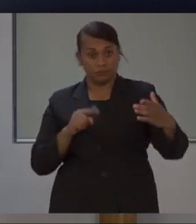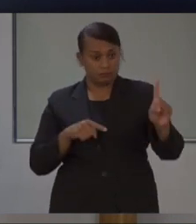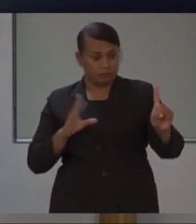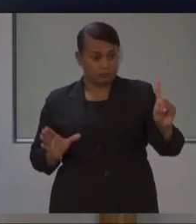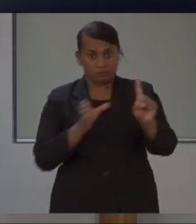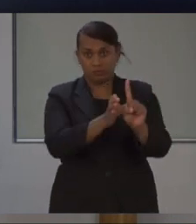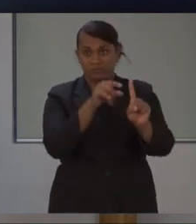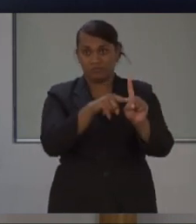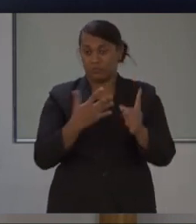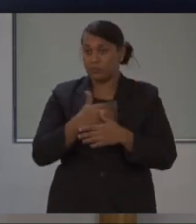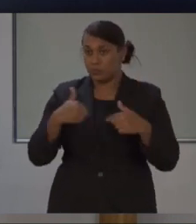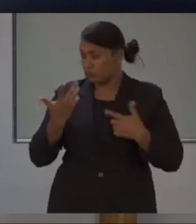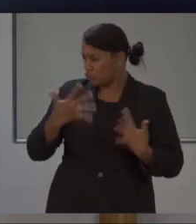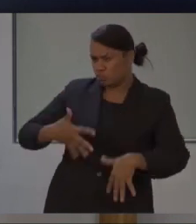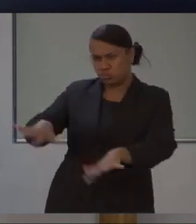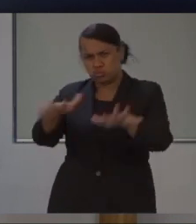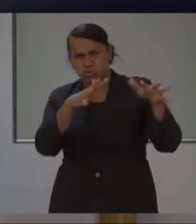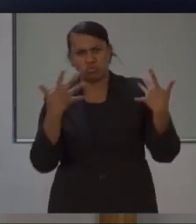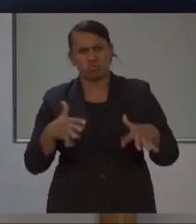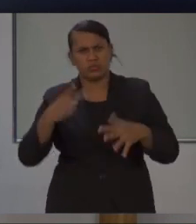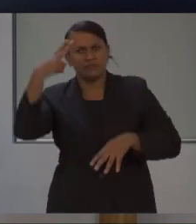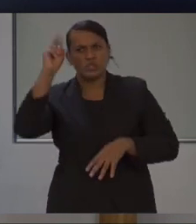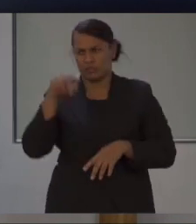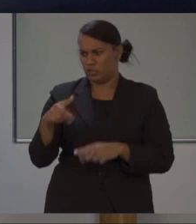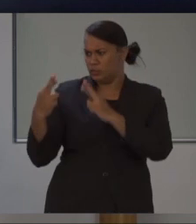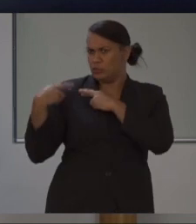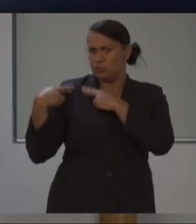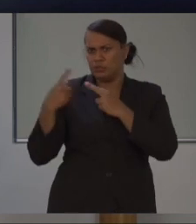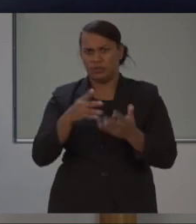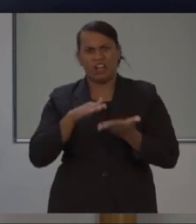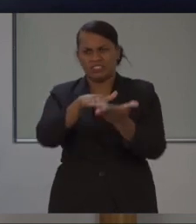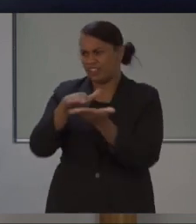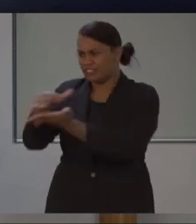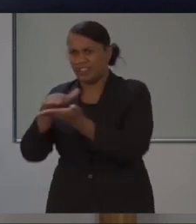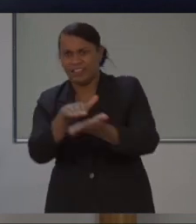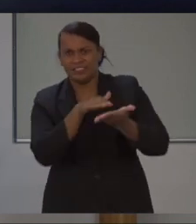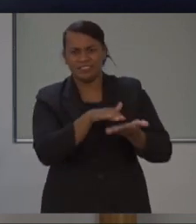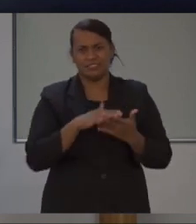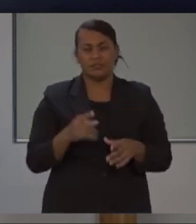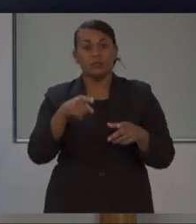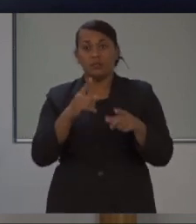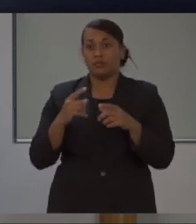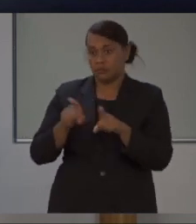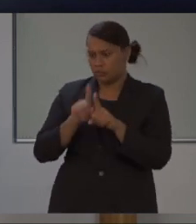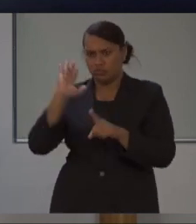responsible for aiding these recoveries and delivering us this beacon of hope.